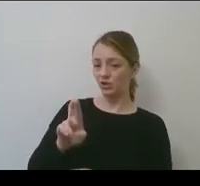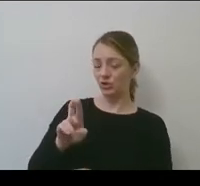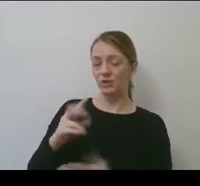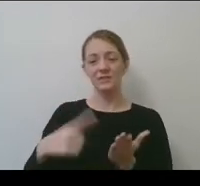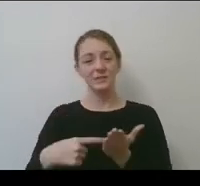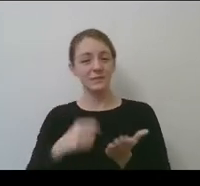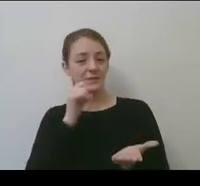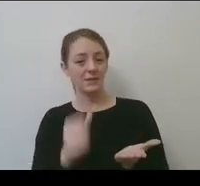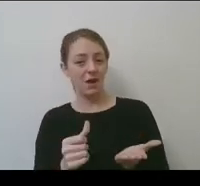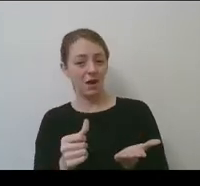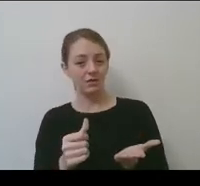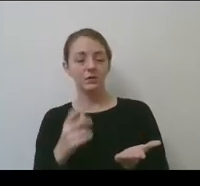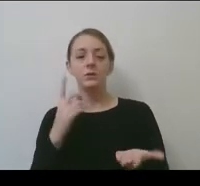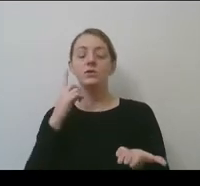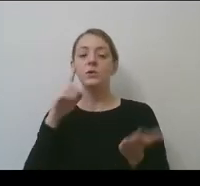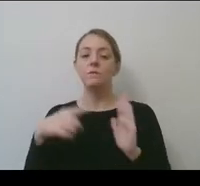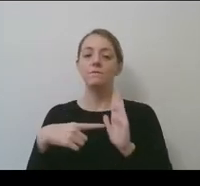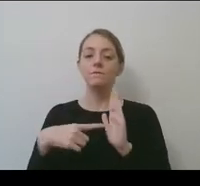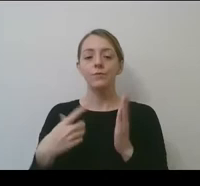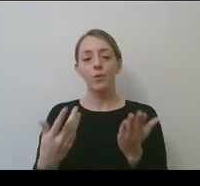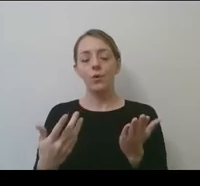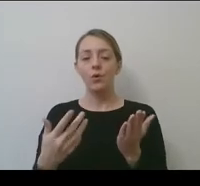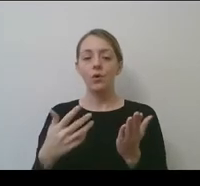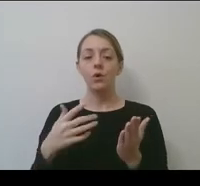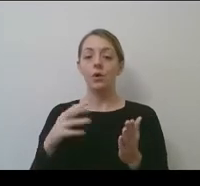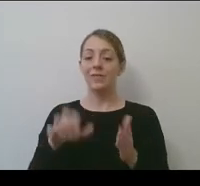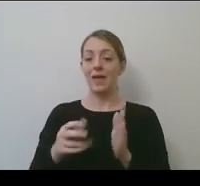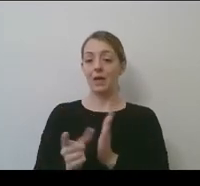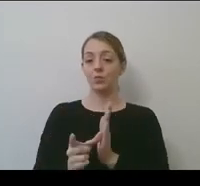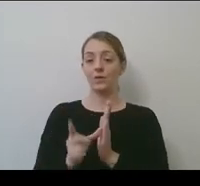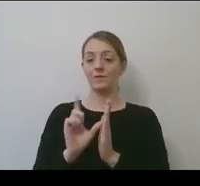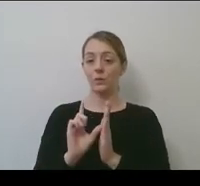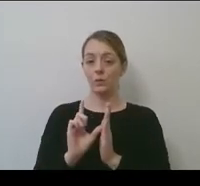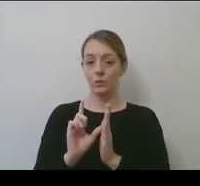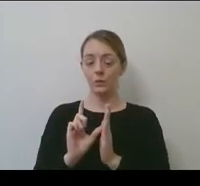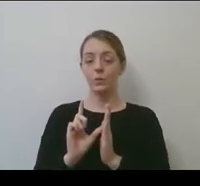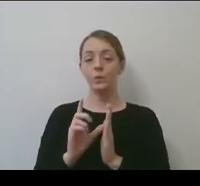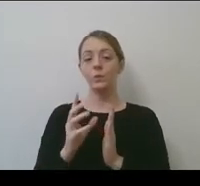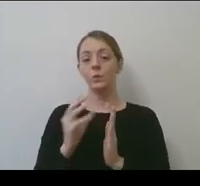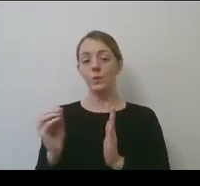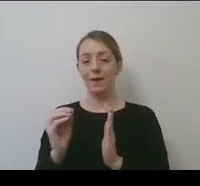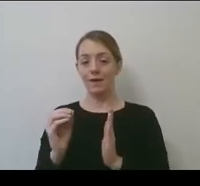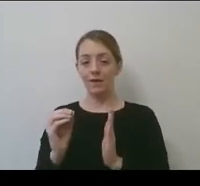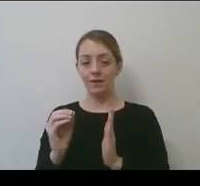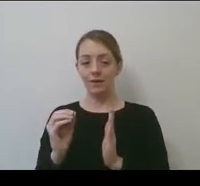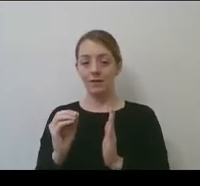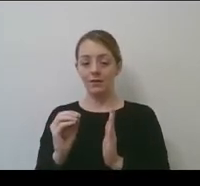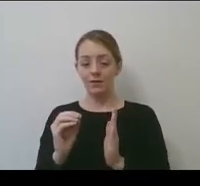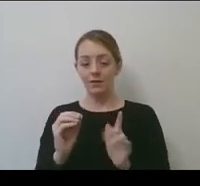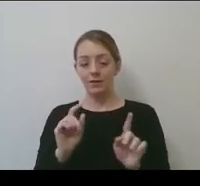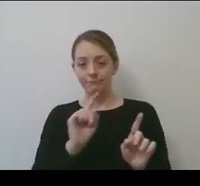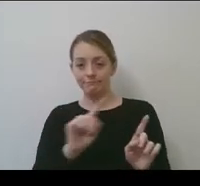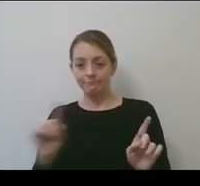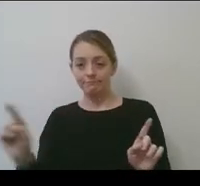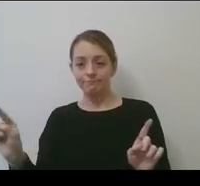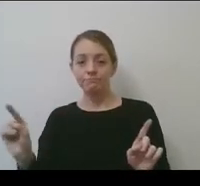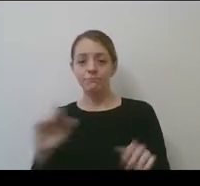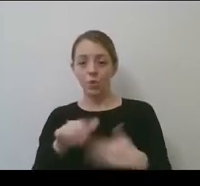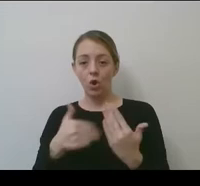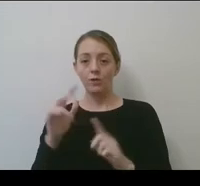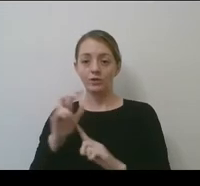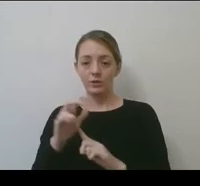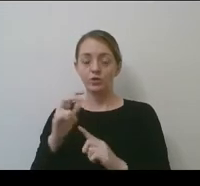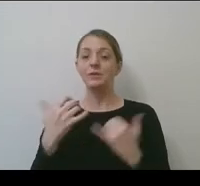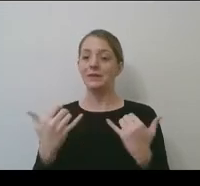So for, um, so the review and, um, following up on that across our championships, you now will see